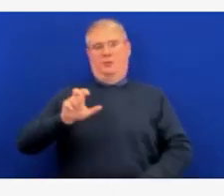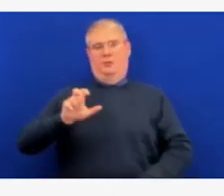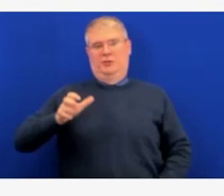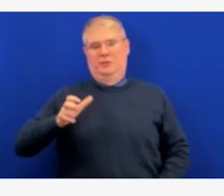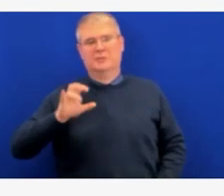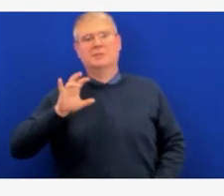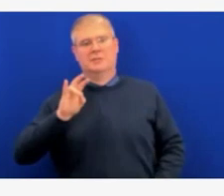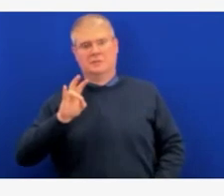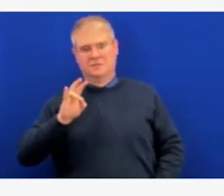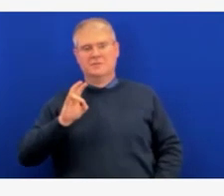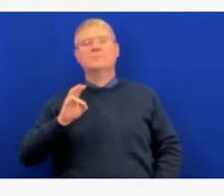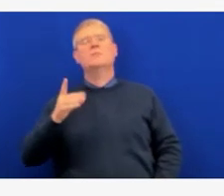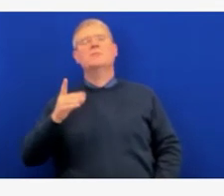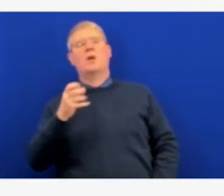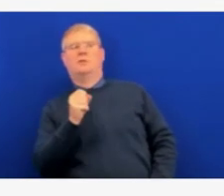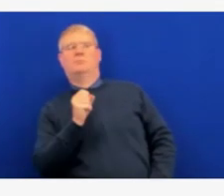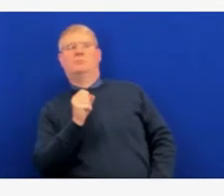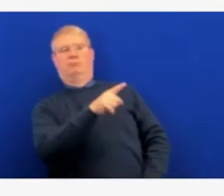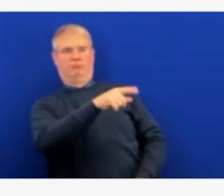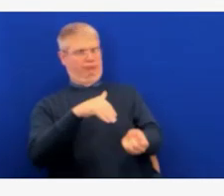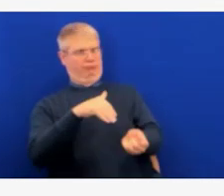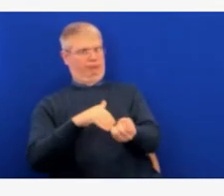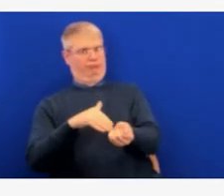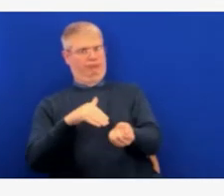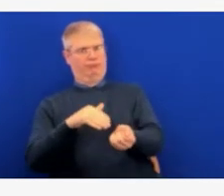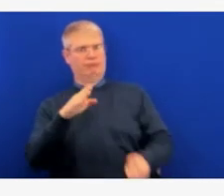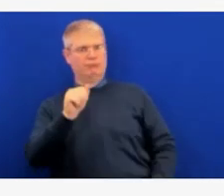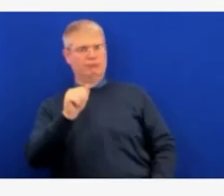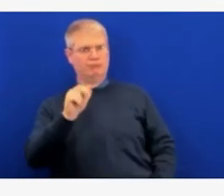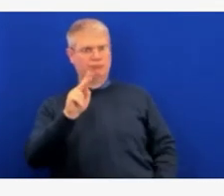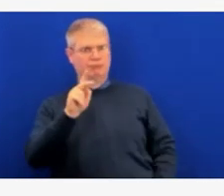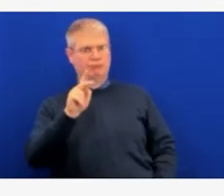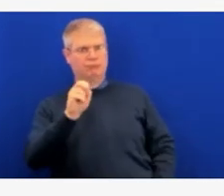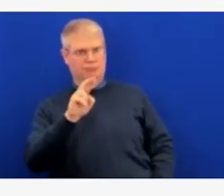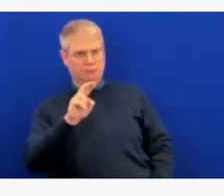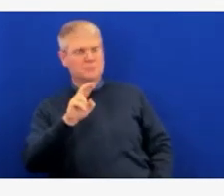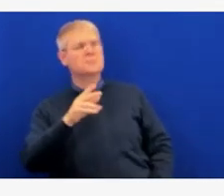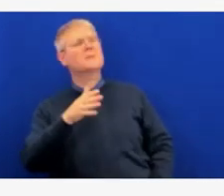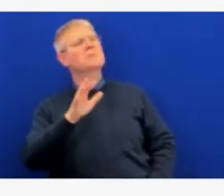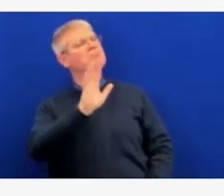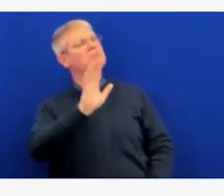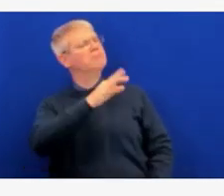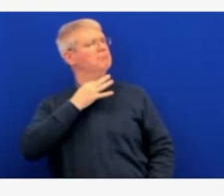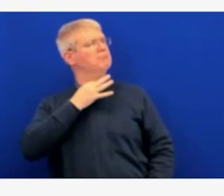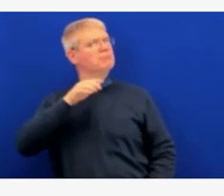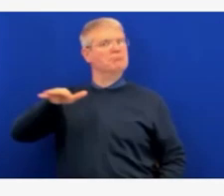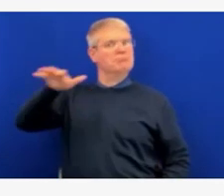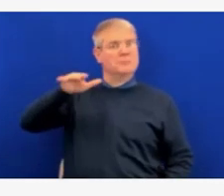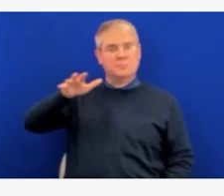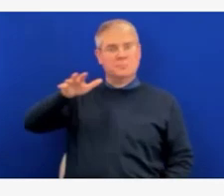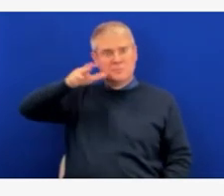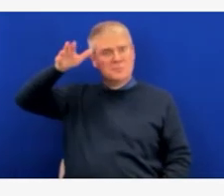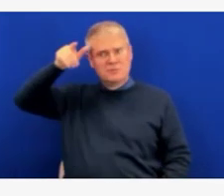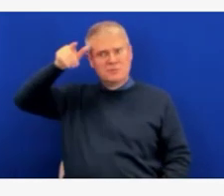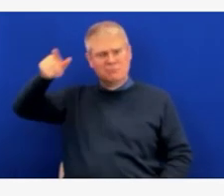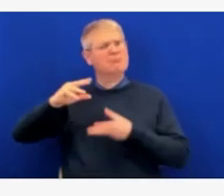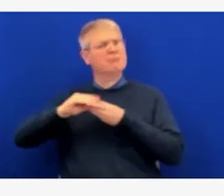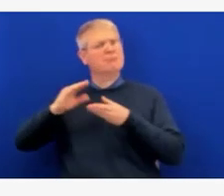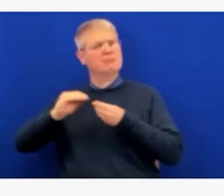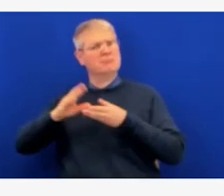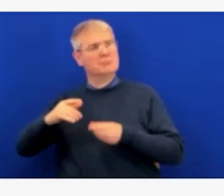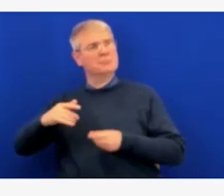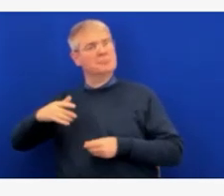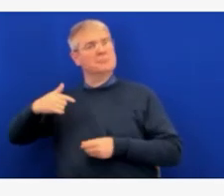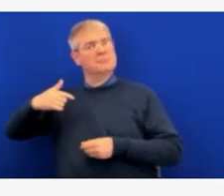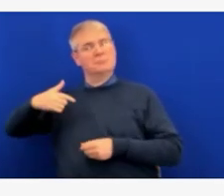parents, that you've seen parents ask. We also talked to a couple parents today, and most of them, yes,